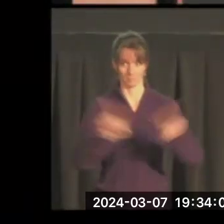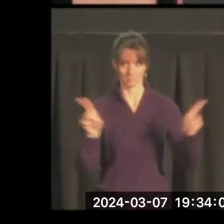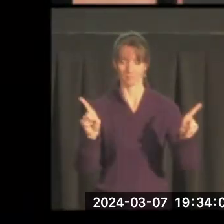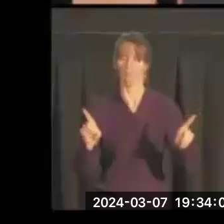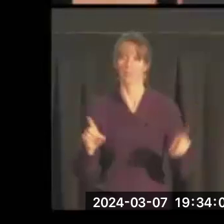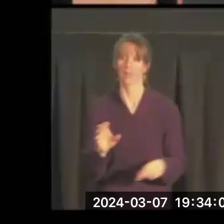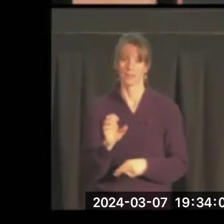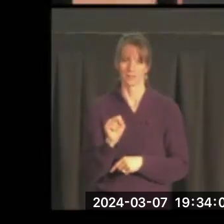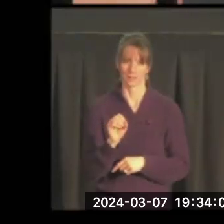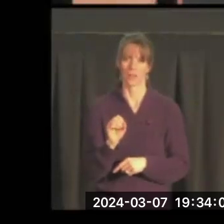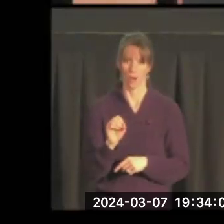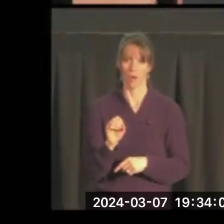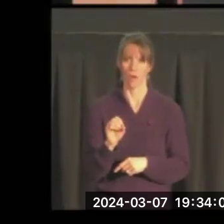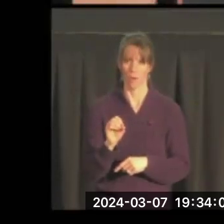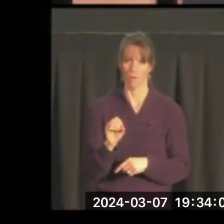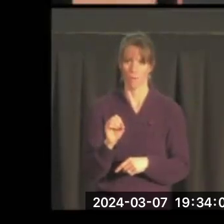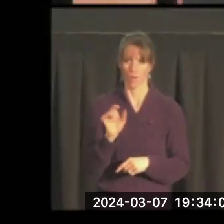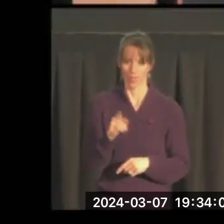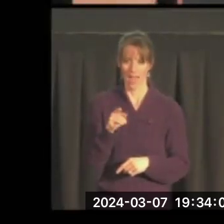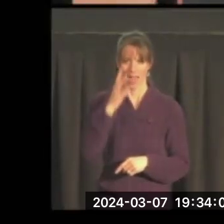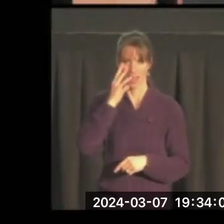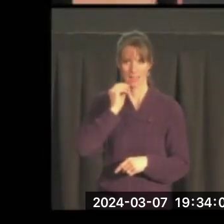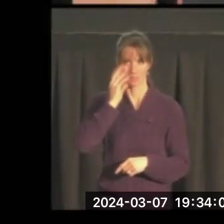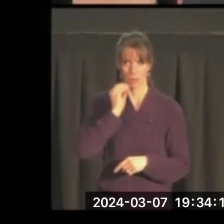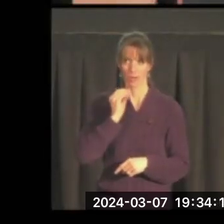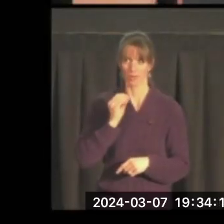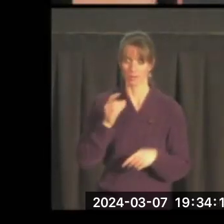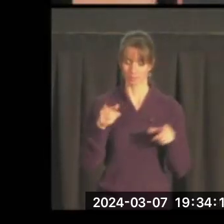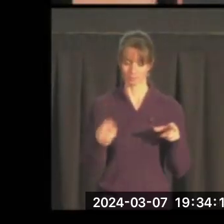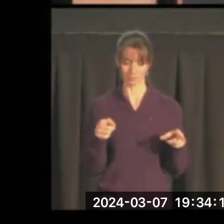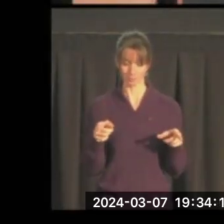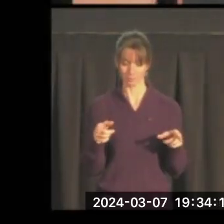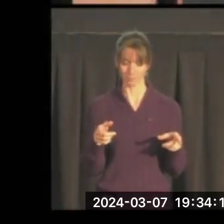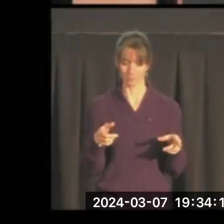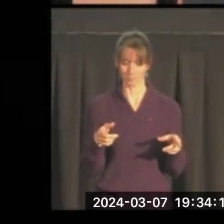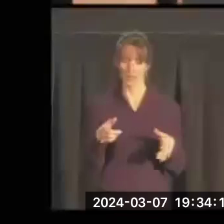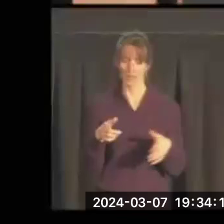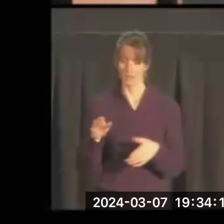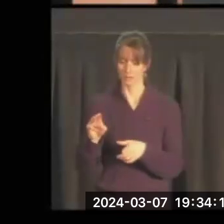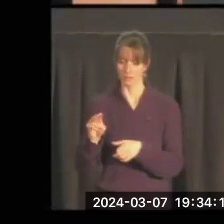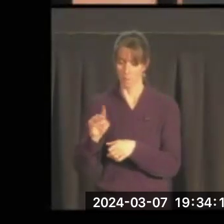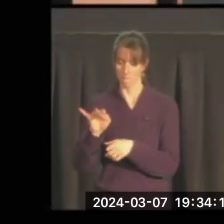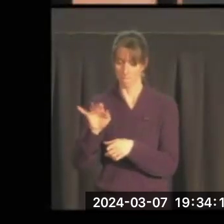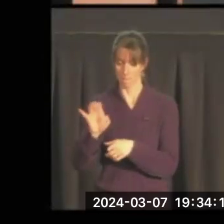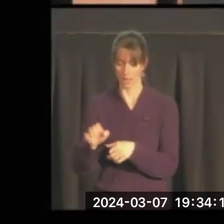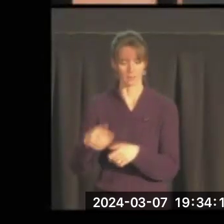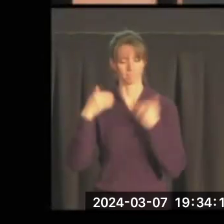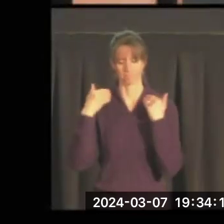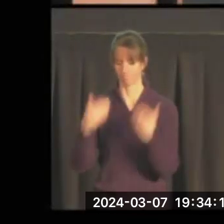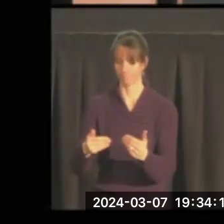So in this experience, Mike sets to work